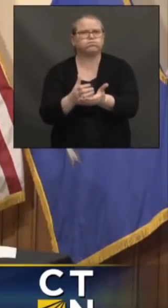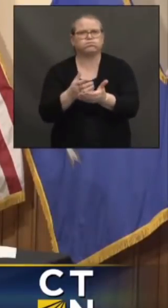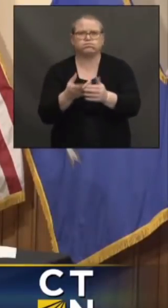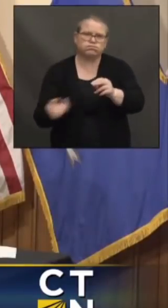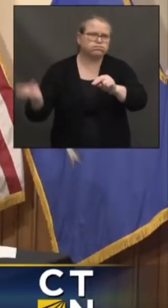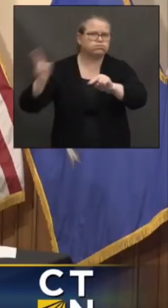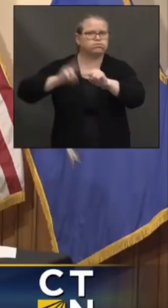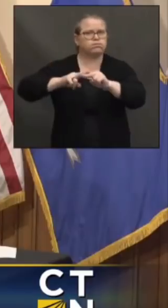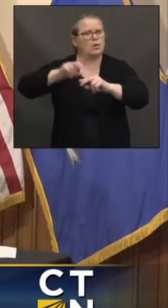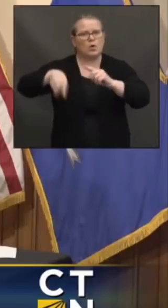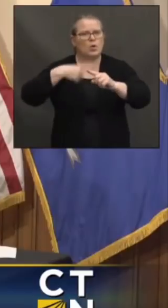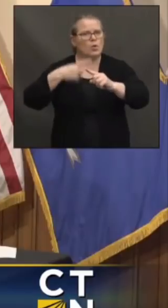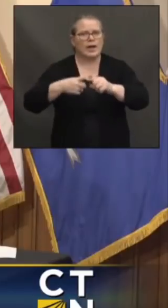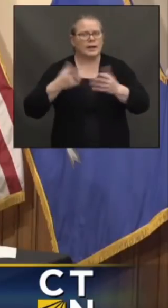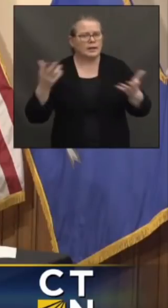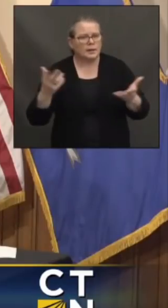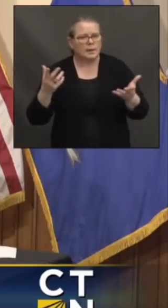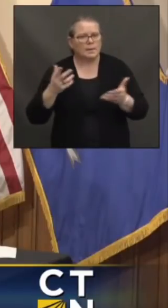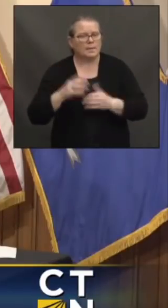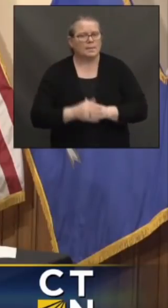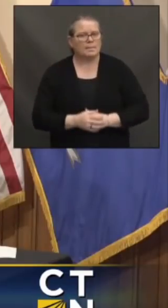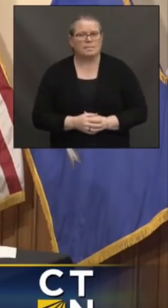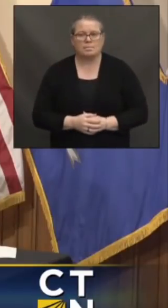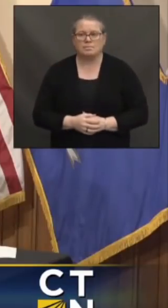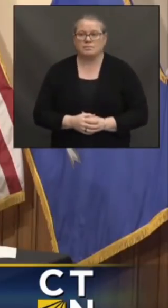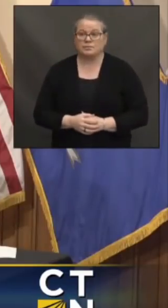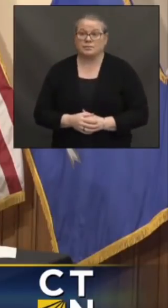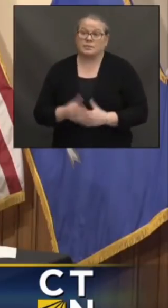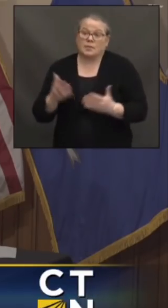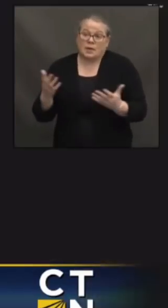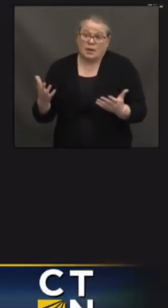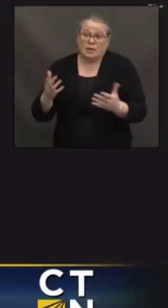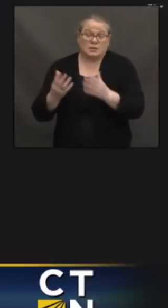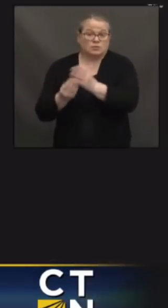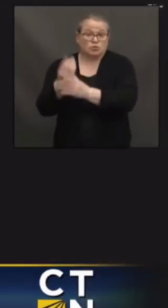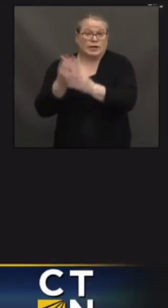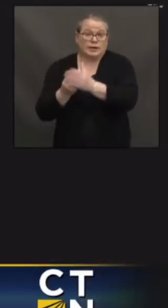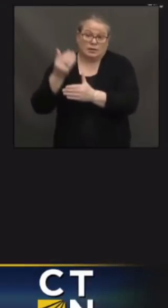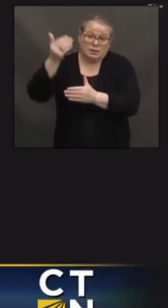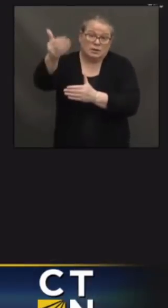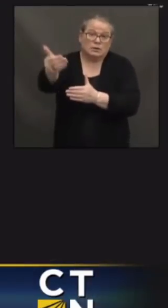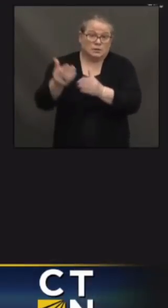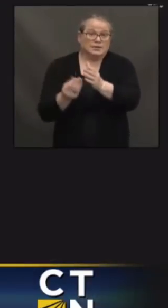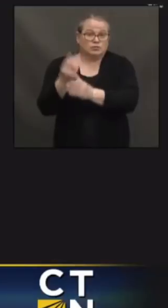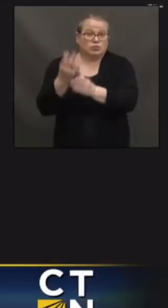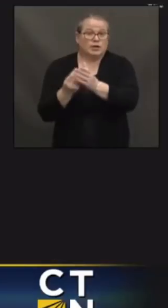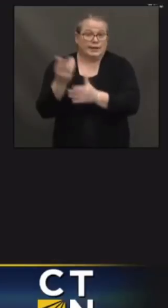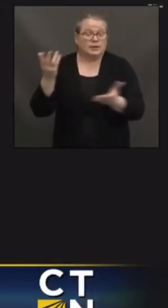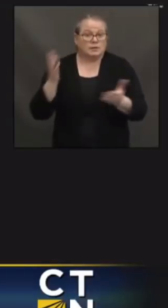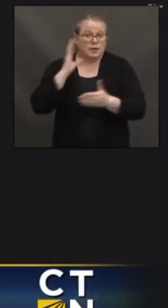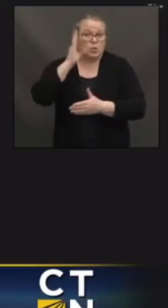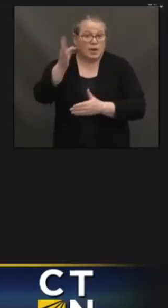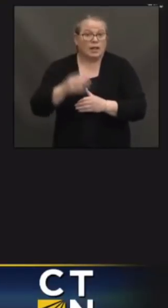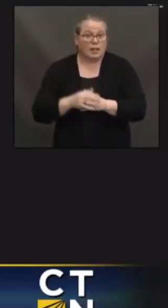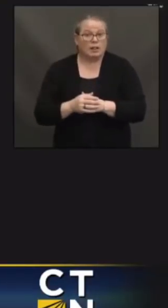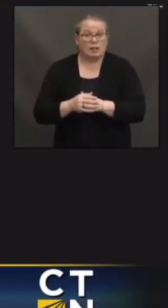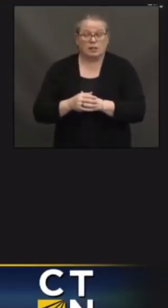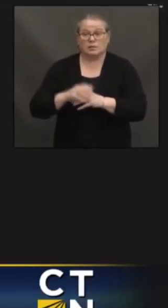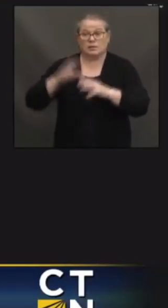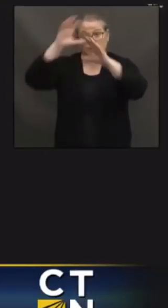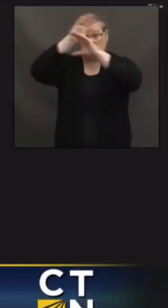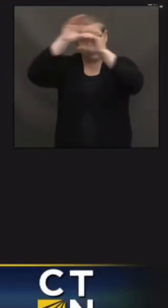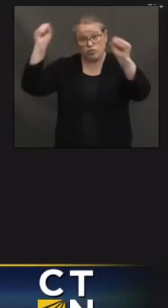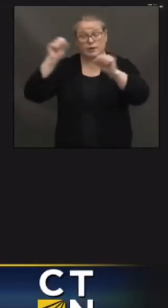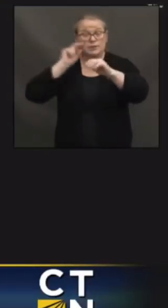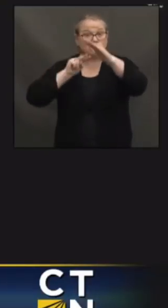that you're referring to? Well, I mean, it's going to be in the springtime. mean, the reason that the president has predicted that there will be